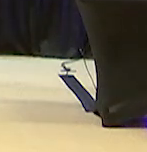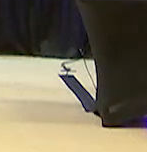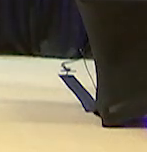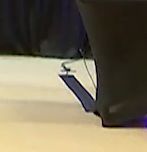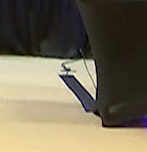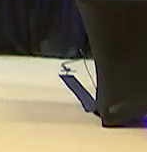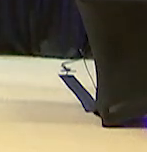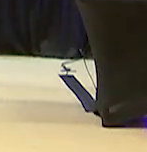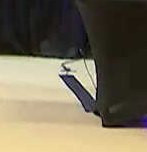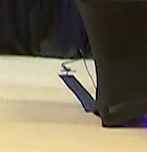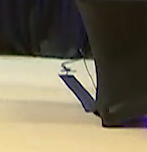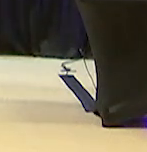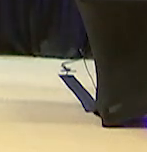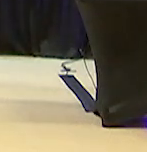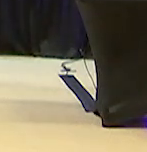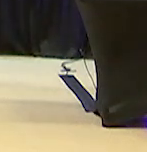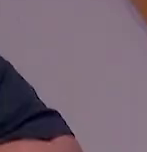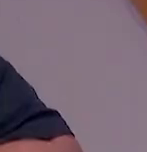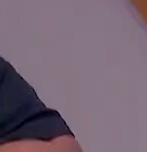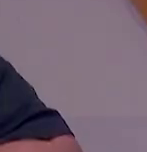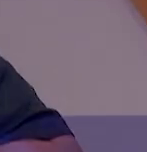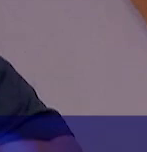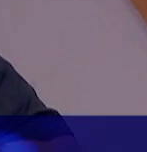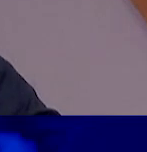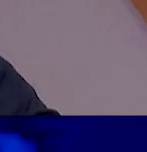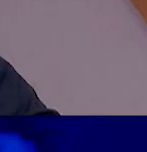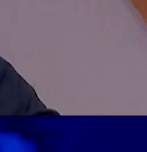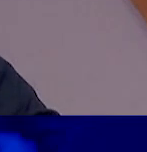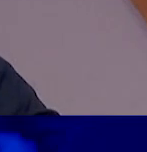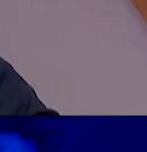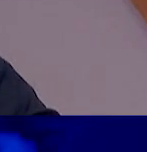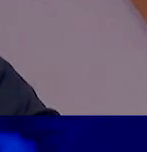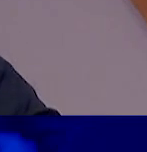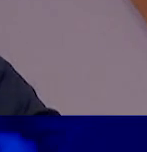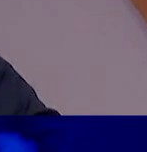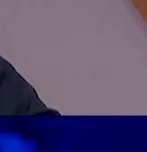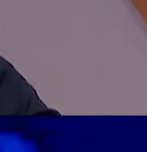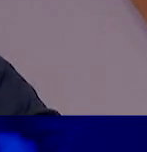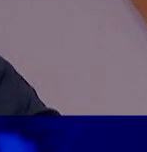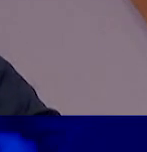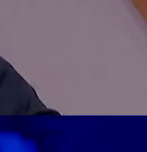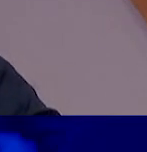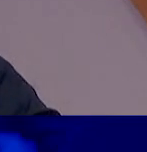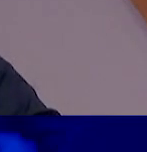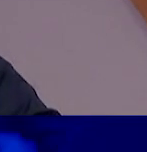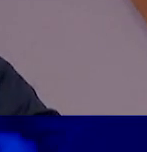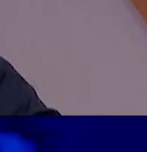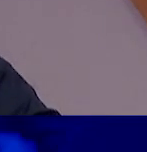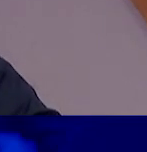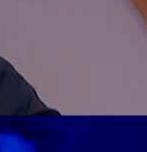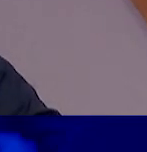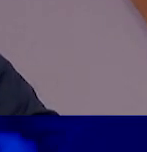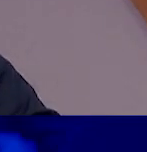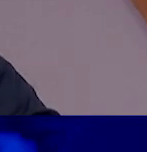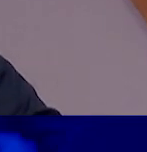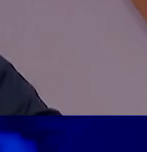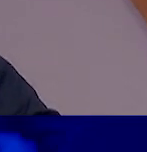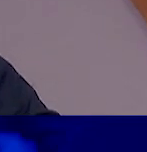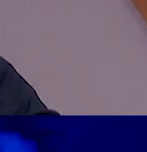boils down to site security, 24-hour operation. As the CEO said, uninterrupted